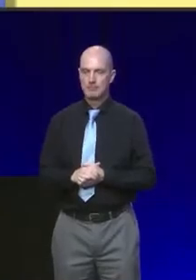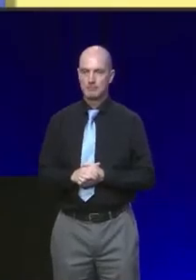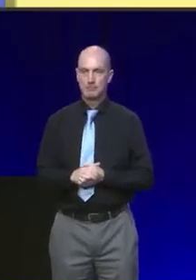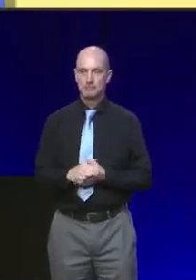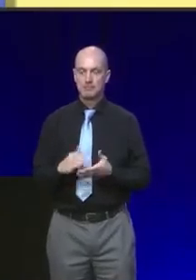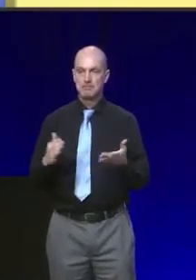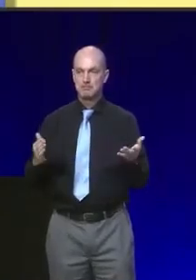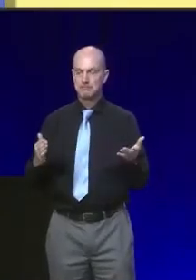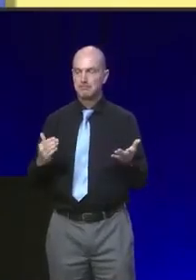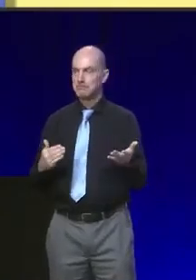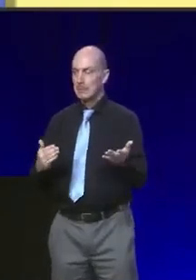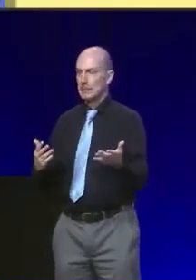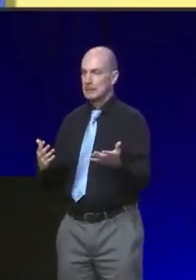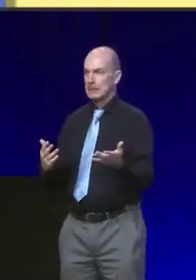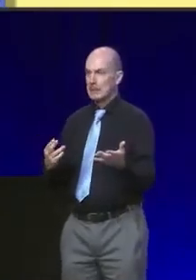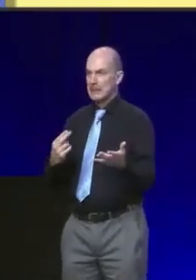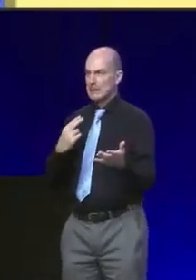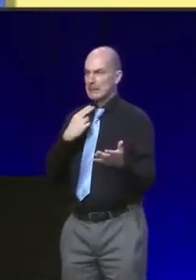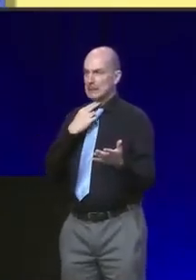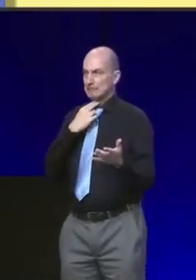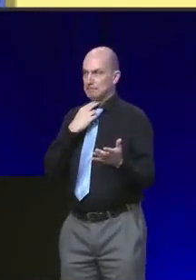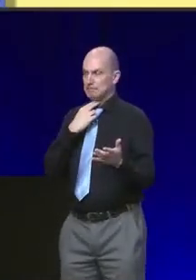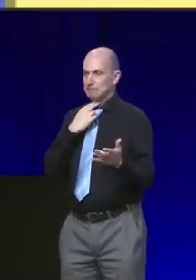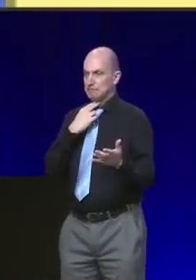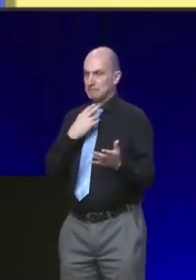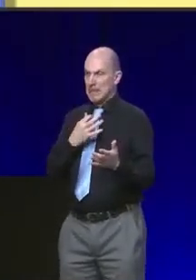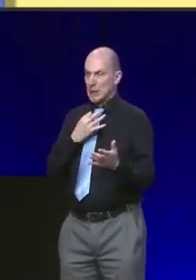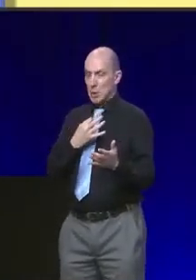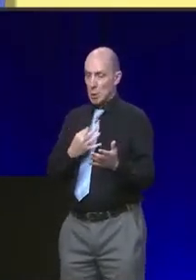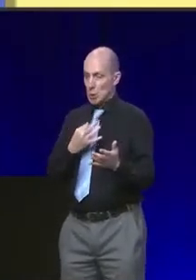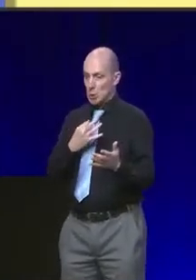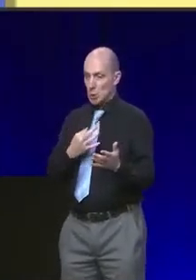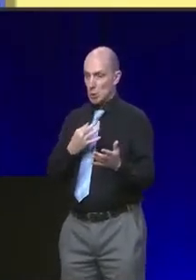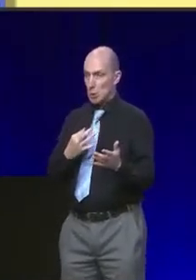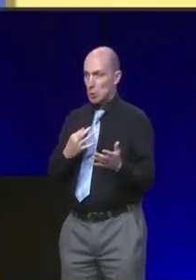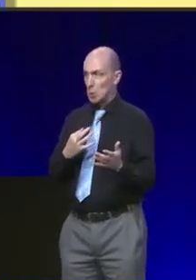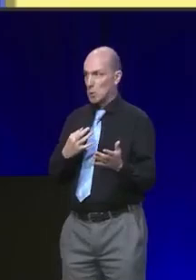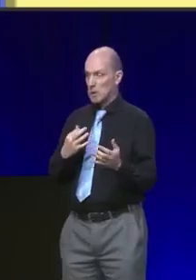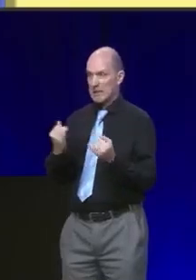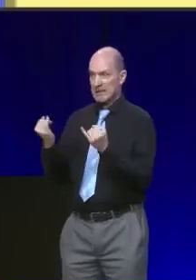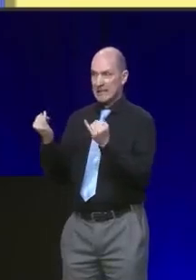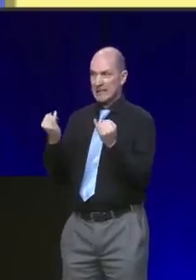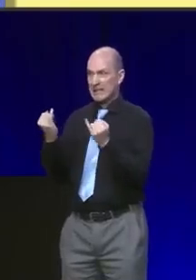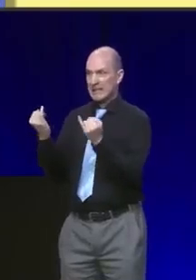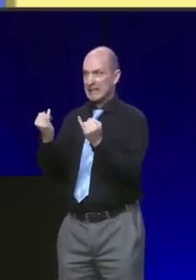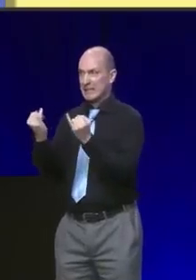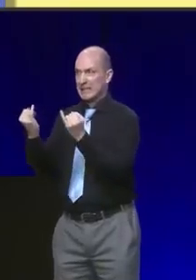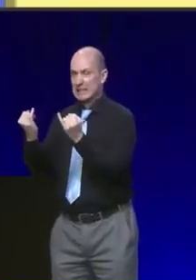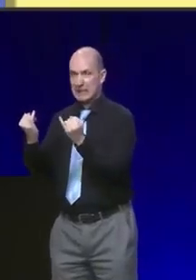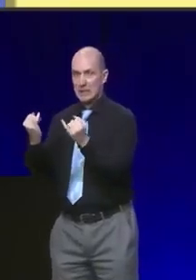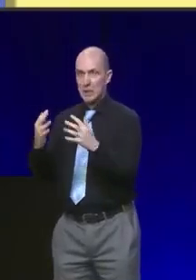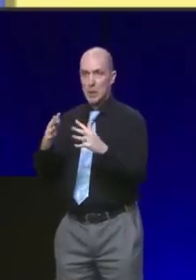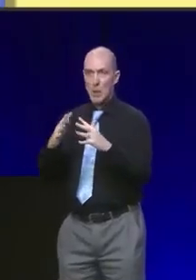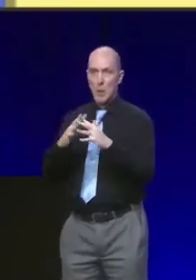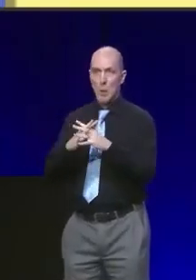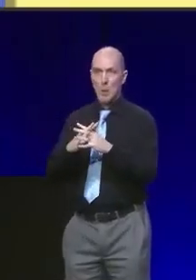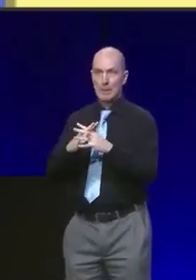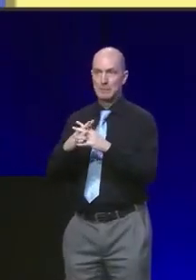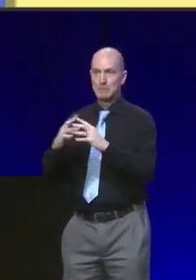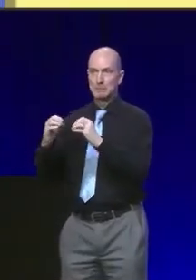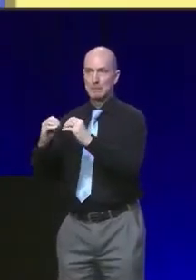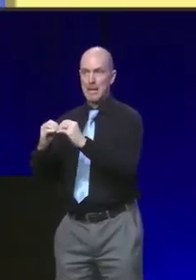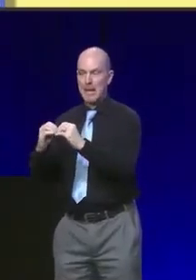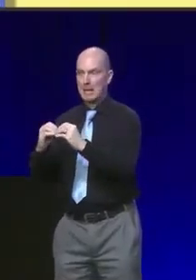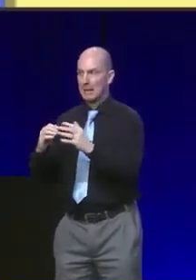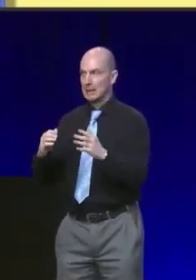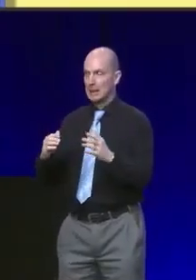Sadly and perhaps even more dangerously, the conflict is now spreading to the West Bank and we've heard today the awful loss